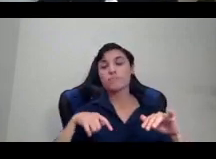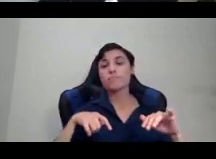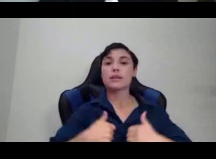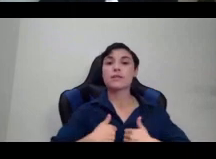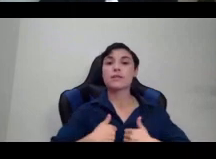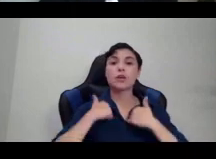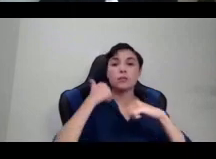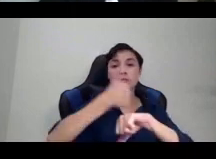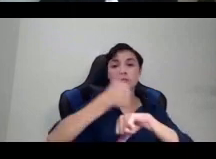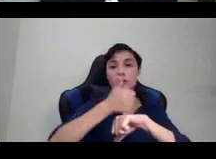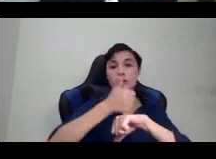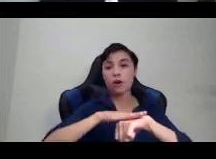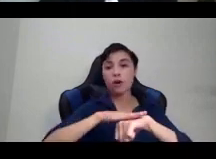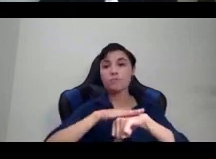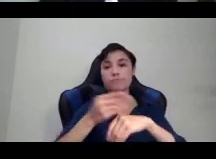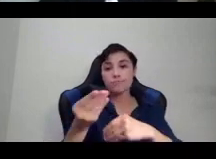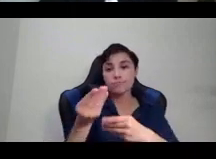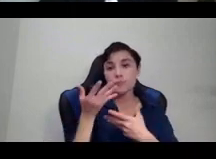move forward. Thanks, everybody.